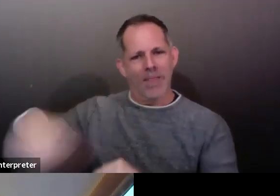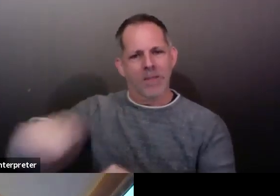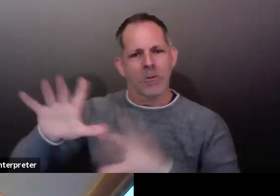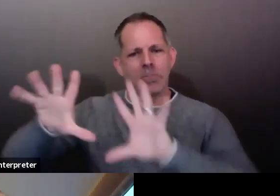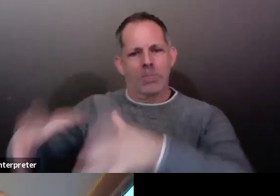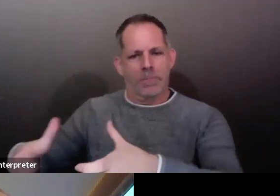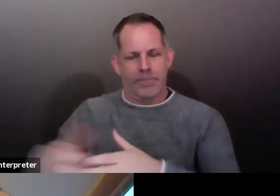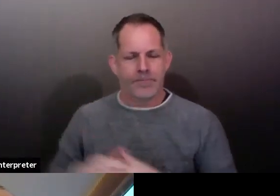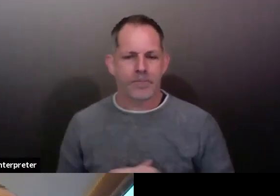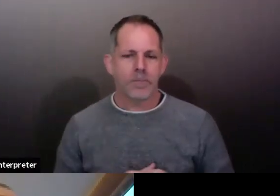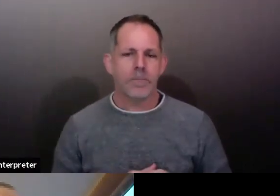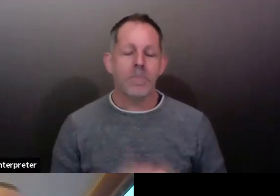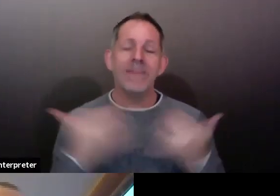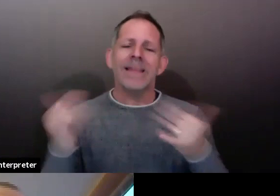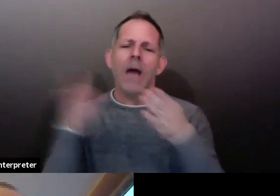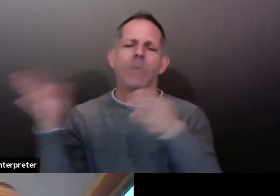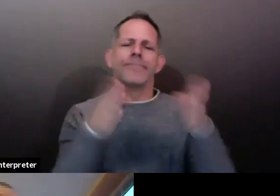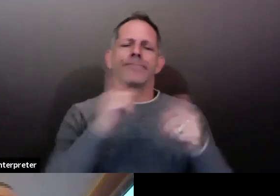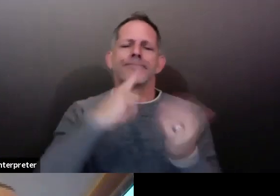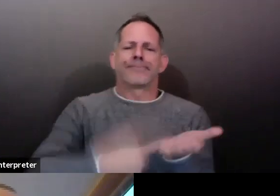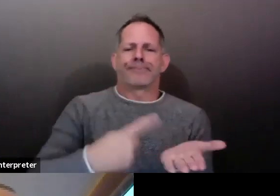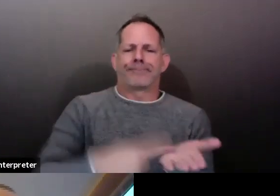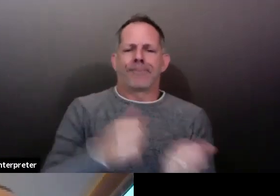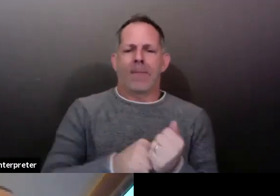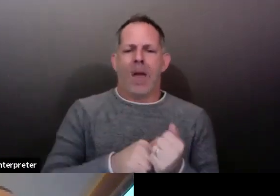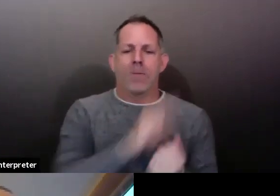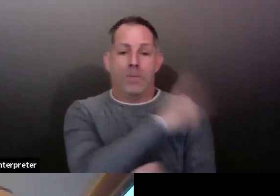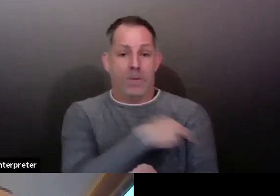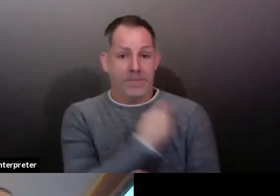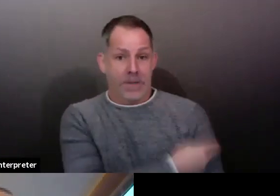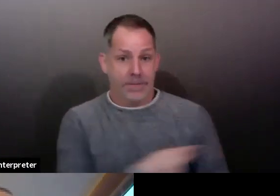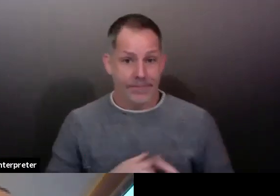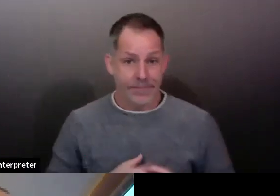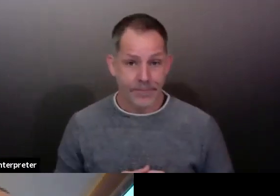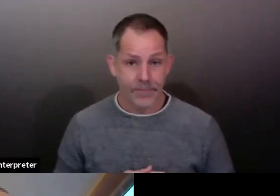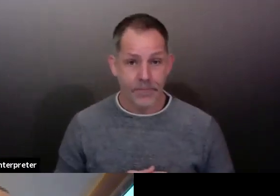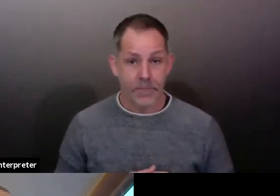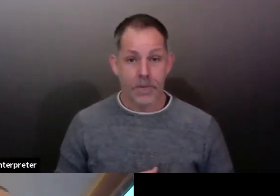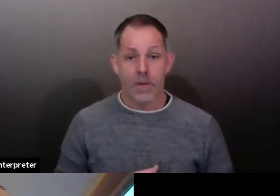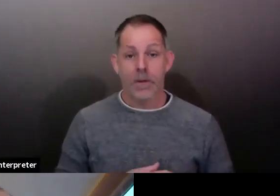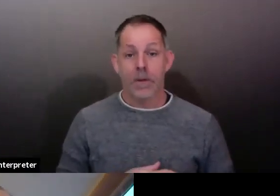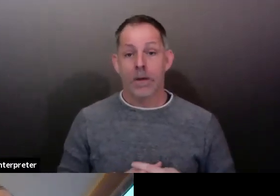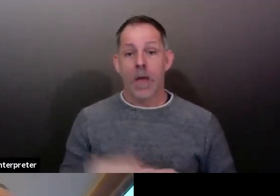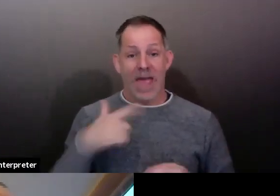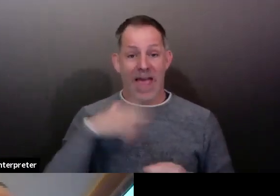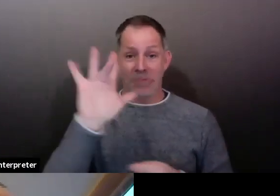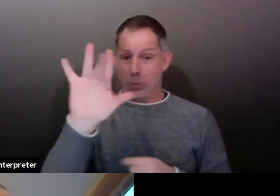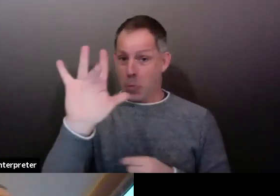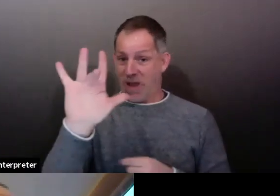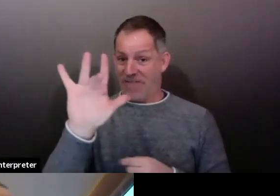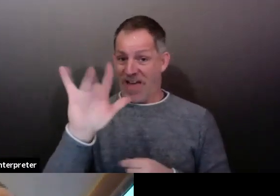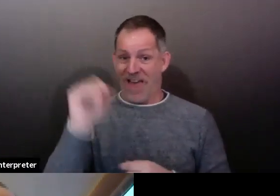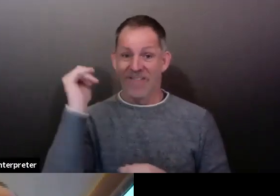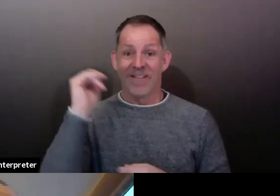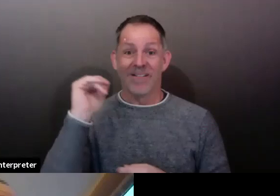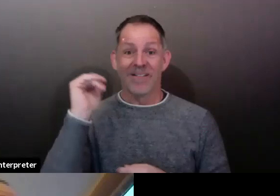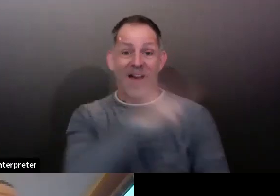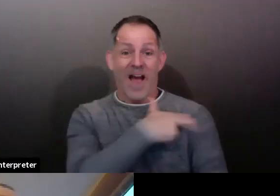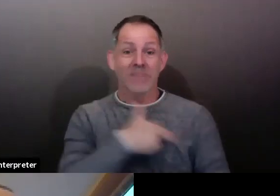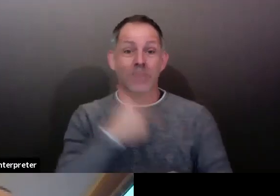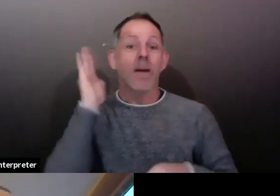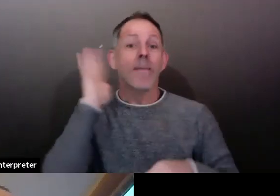currently at 25 hospital beds in Snohomish County are filled by patients who are in there for COVID.